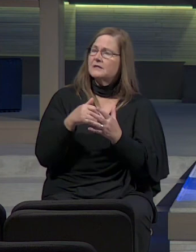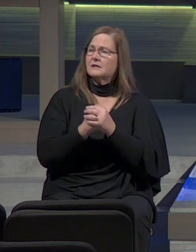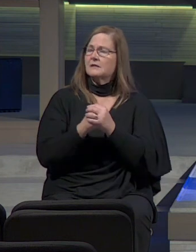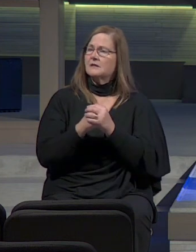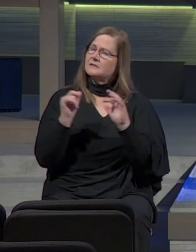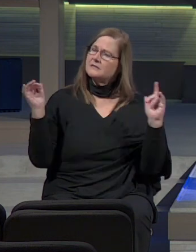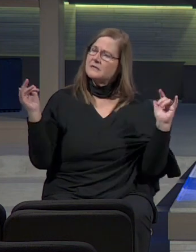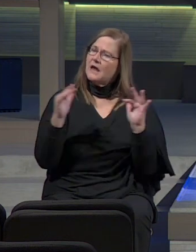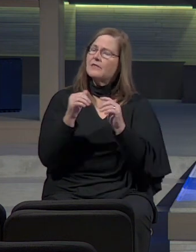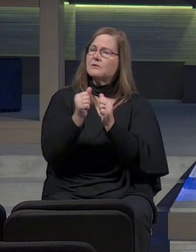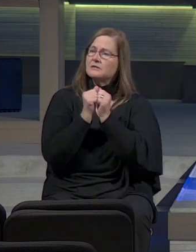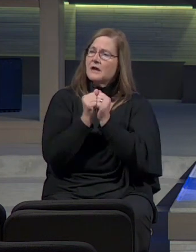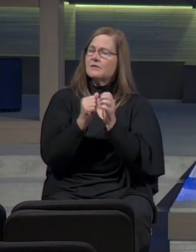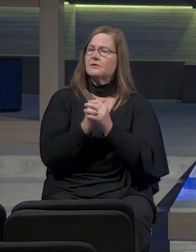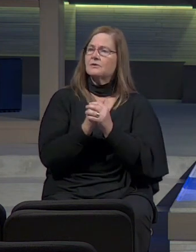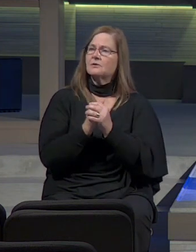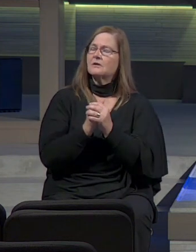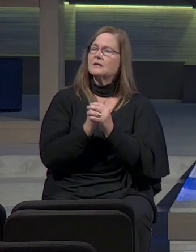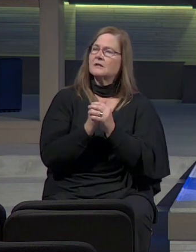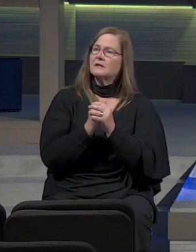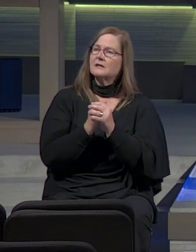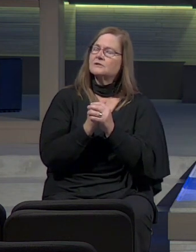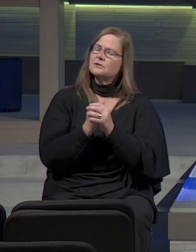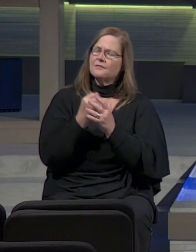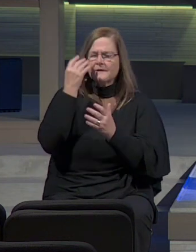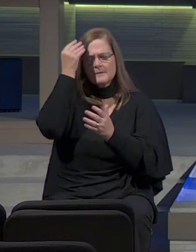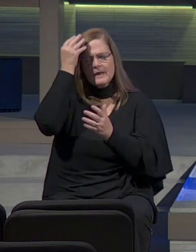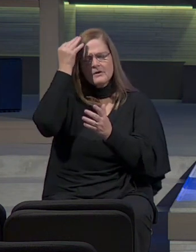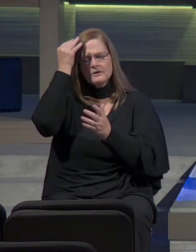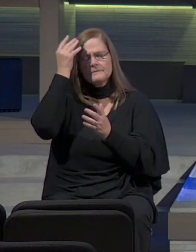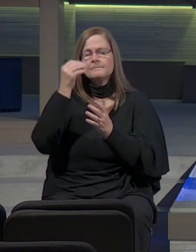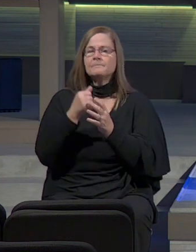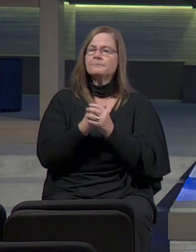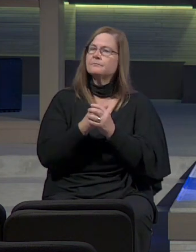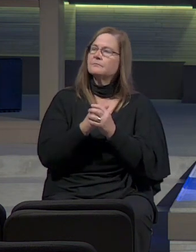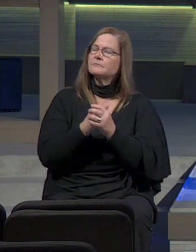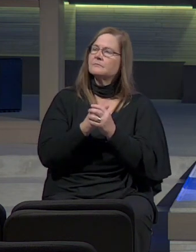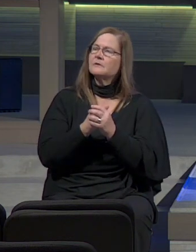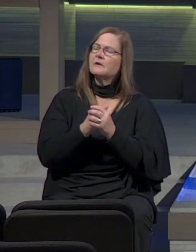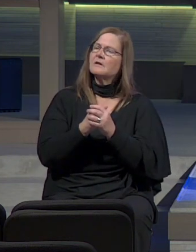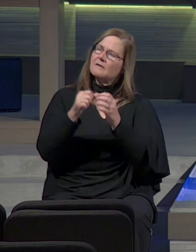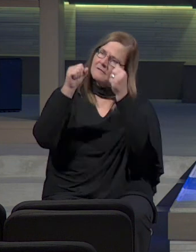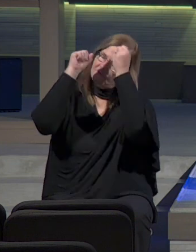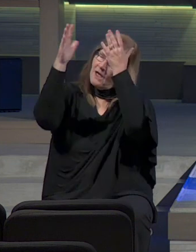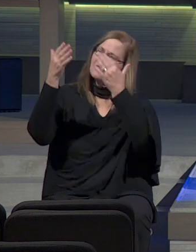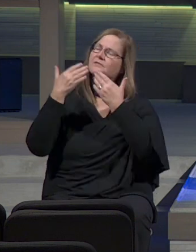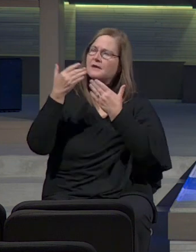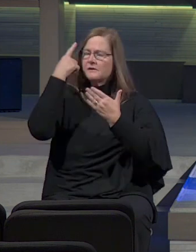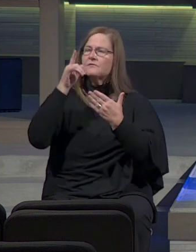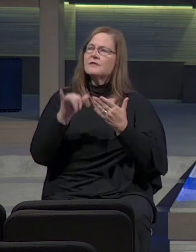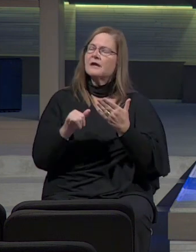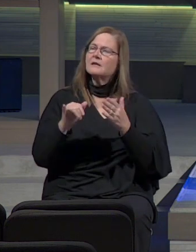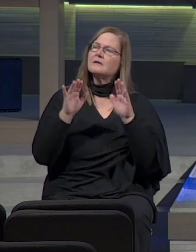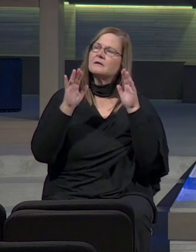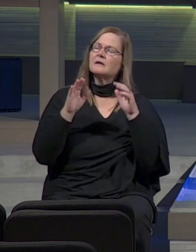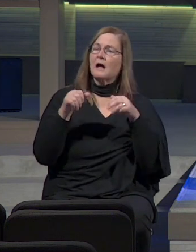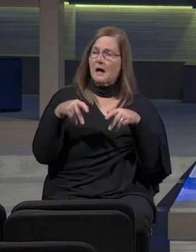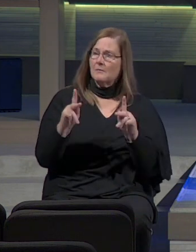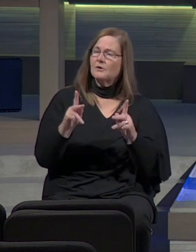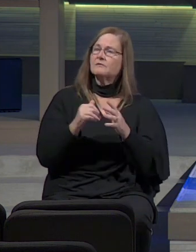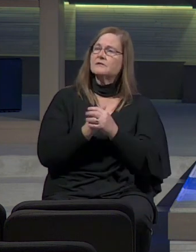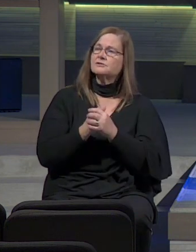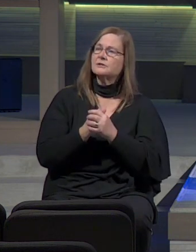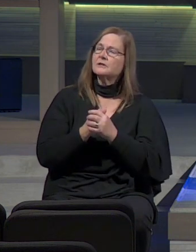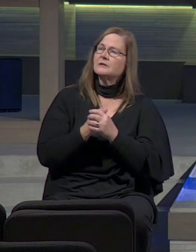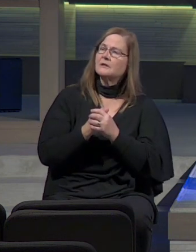gather together, to piece it together, to mull it over in our minds. Oh, Father, thank you for that awesome privilege. And with that privilege and